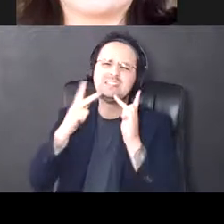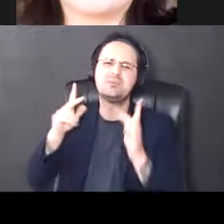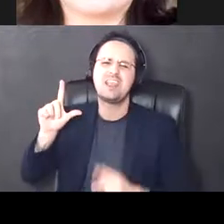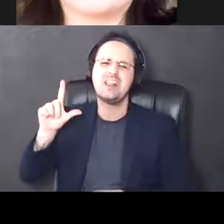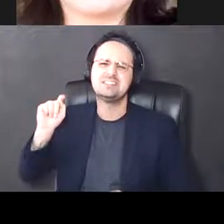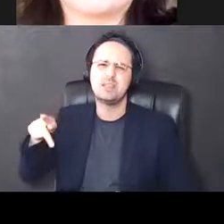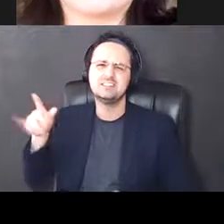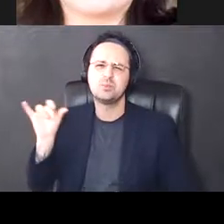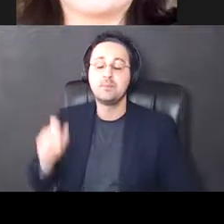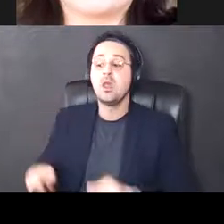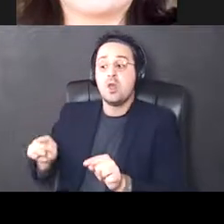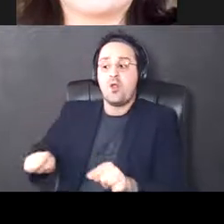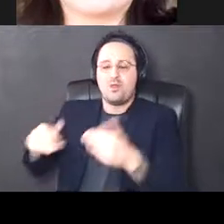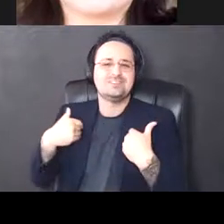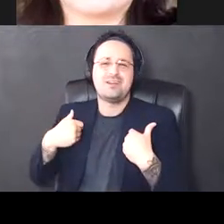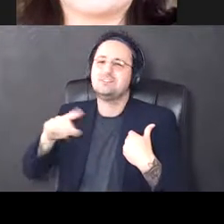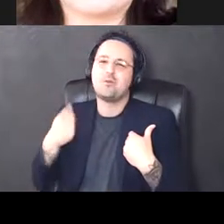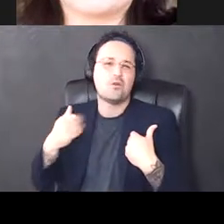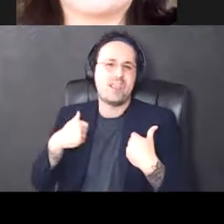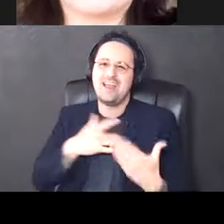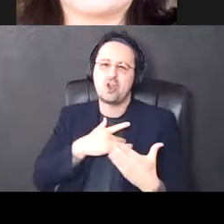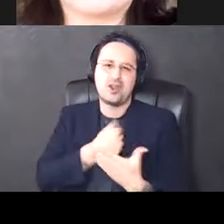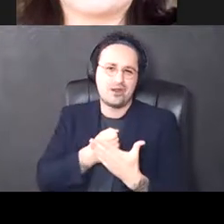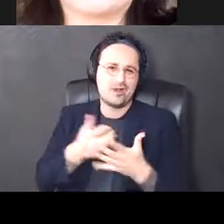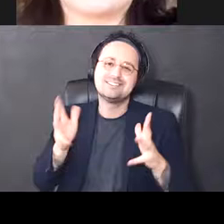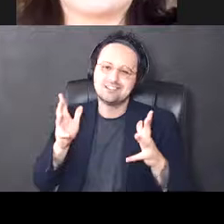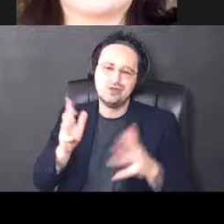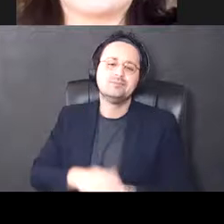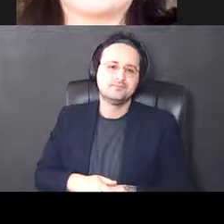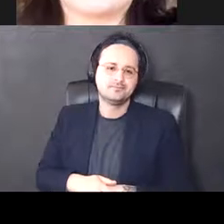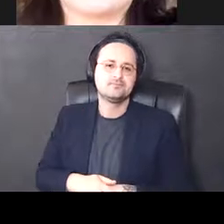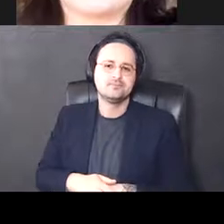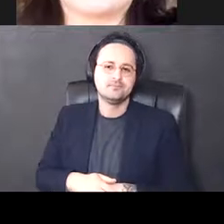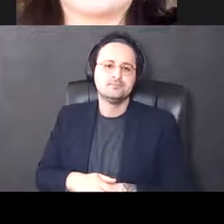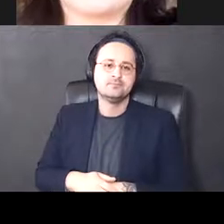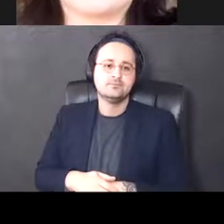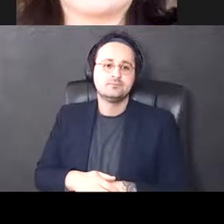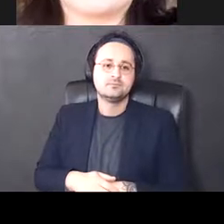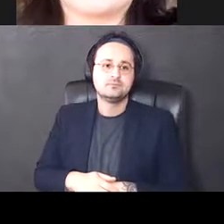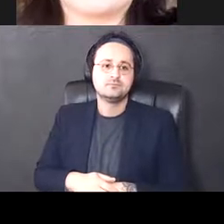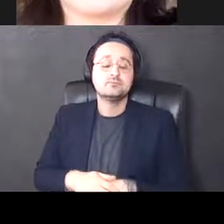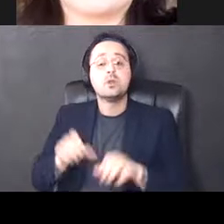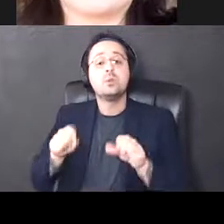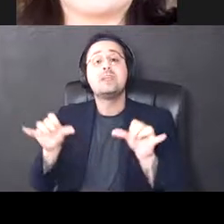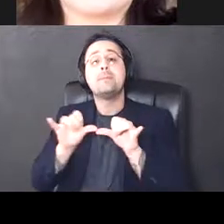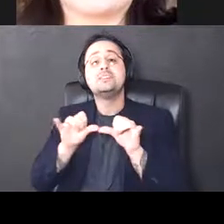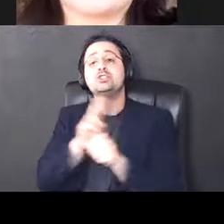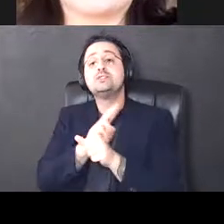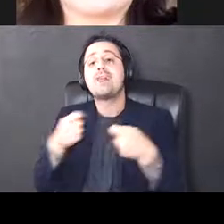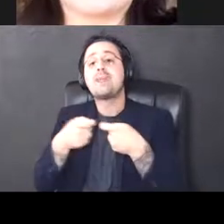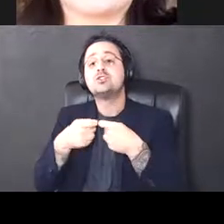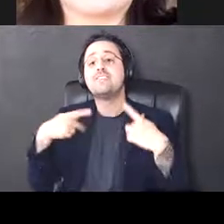But these animals have only had a cardiac arrest. And so we could also measure this with electrophysiology,